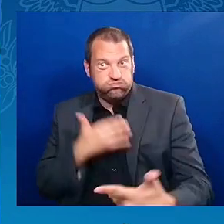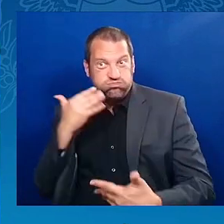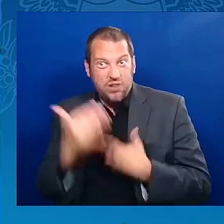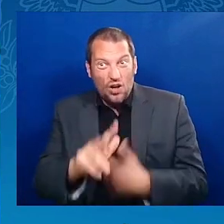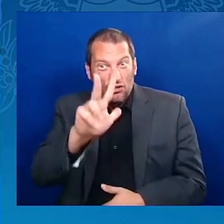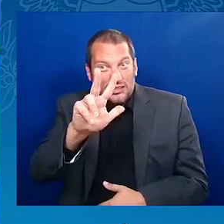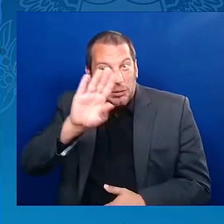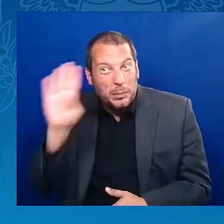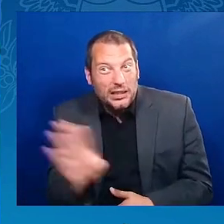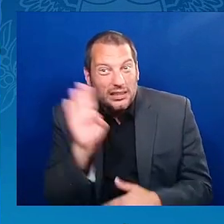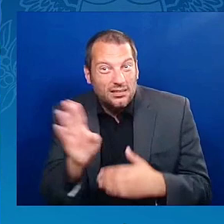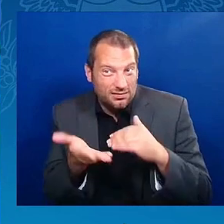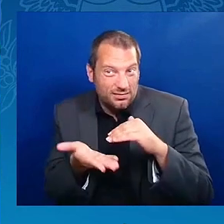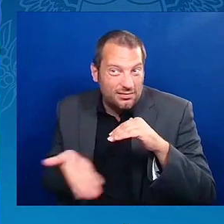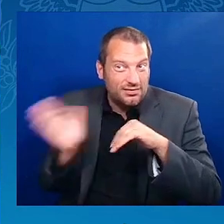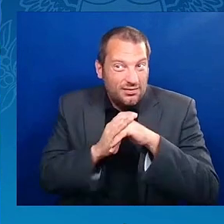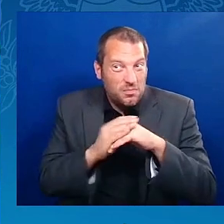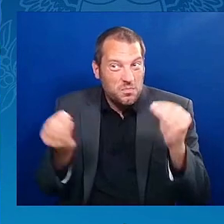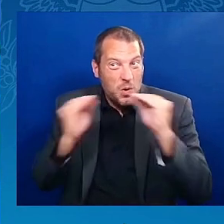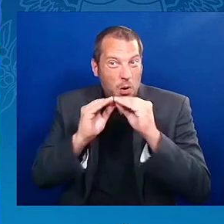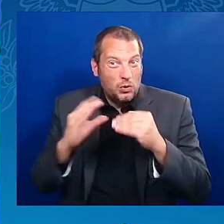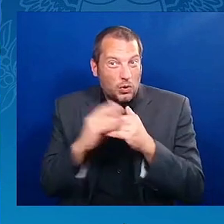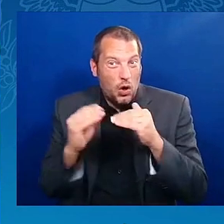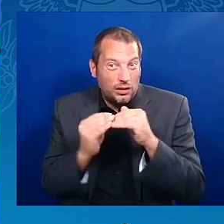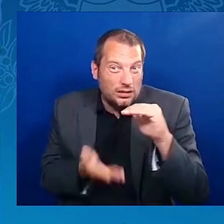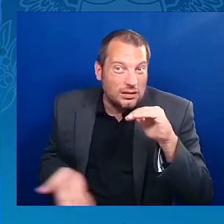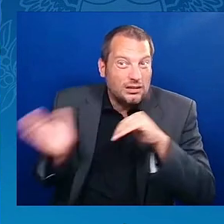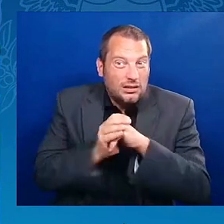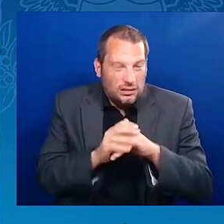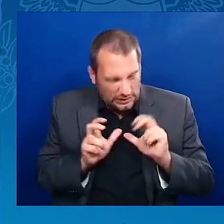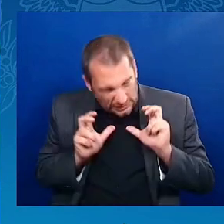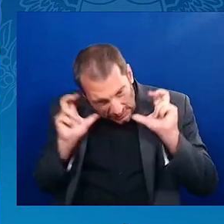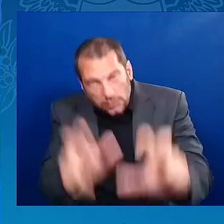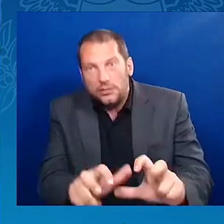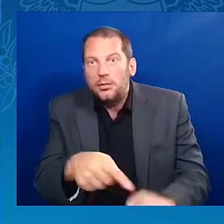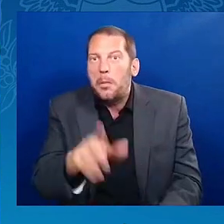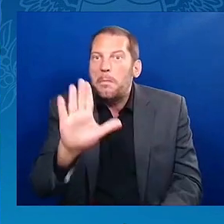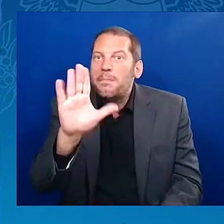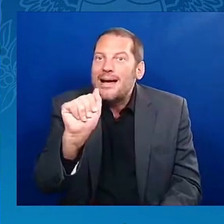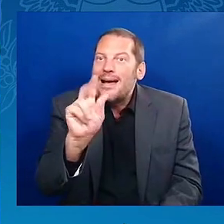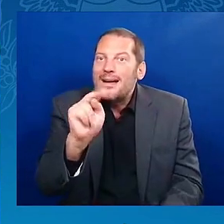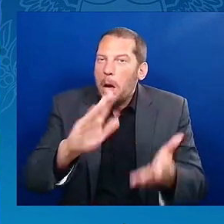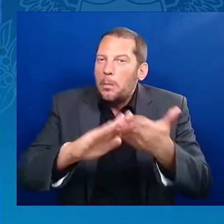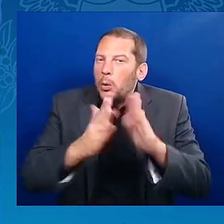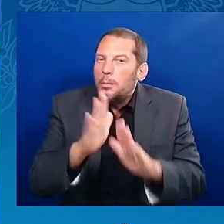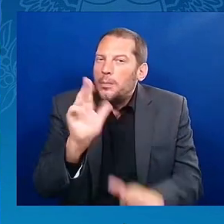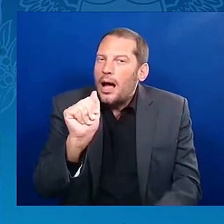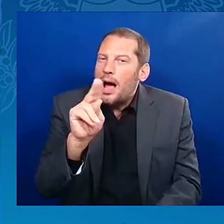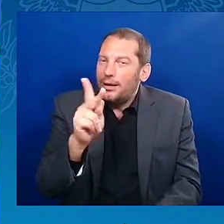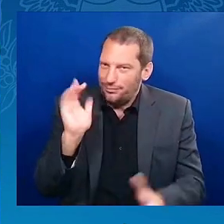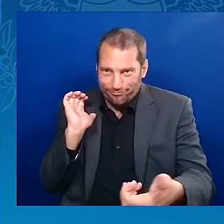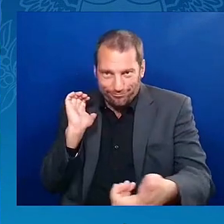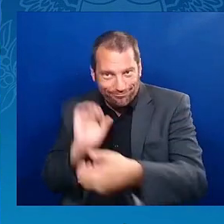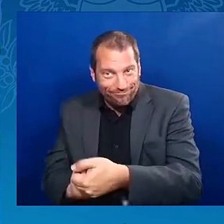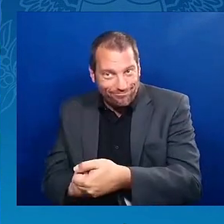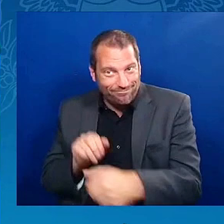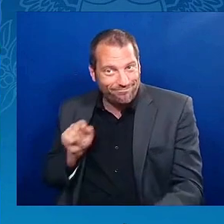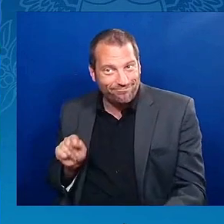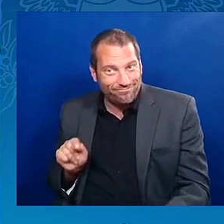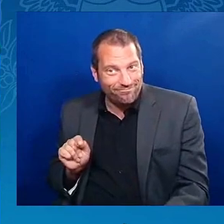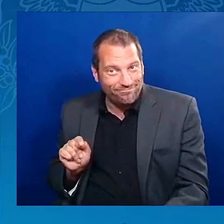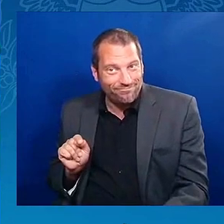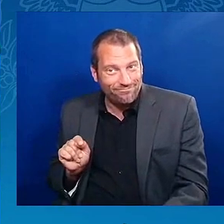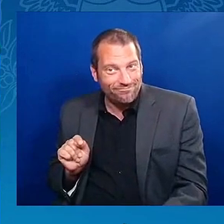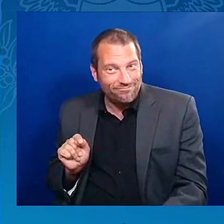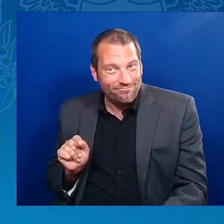And there's a specific piece of that that's very important. You know that VCs, venture capitalists, only two percent of